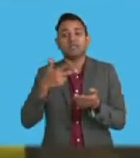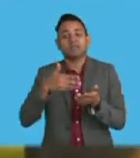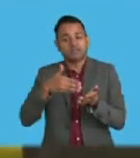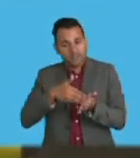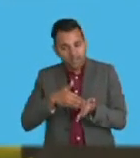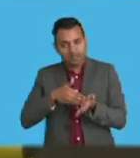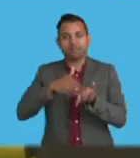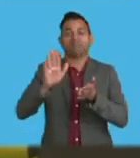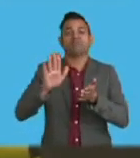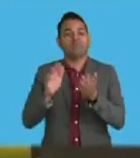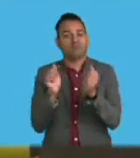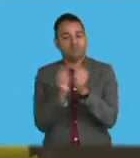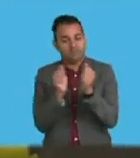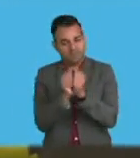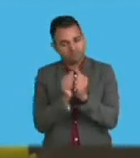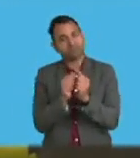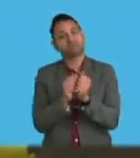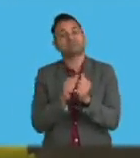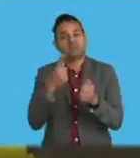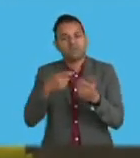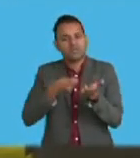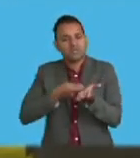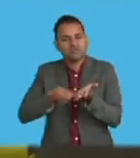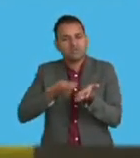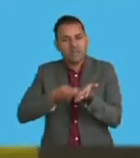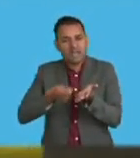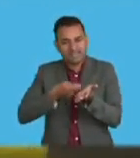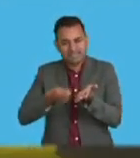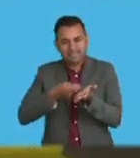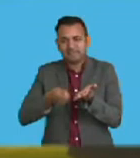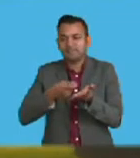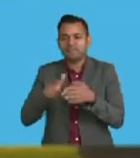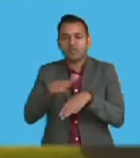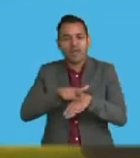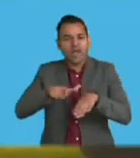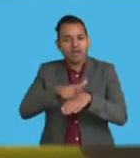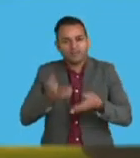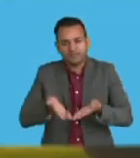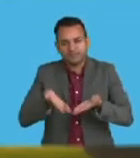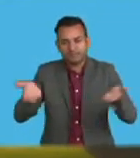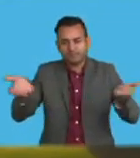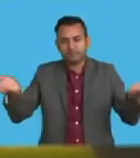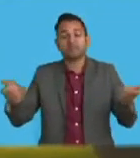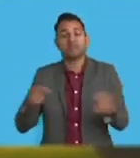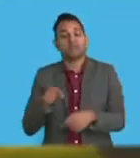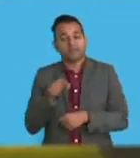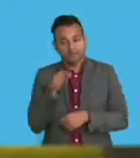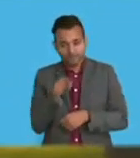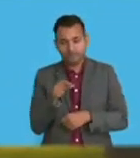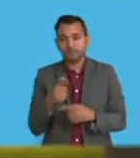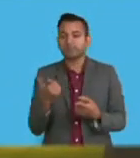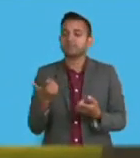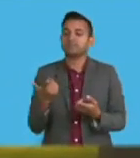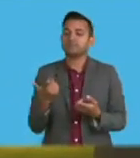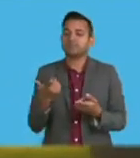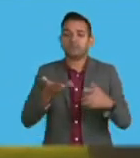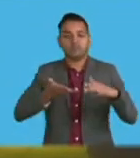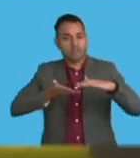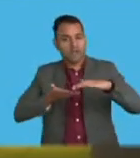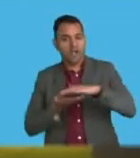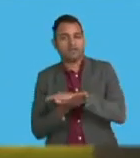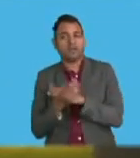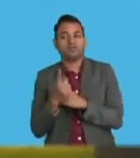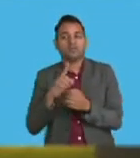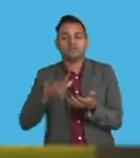in three divisions, Madam Speaker, of which Nauvooa falls under the Central Eastern Division. Madam Speaker, on the